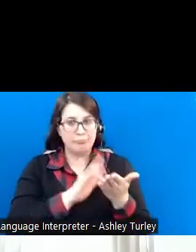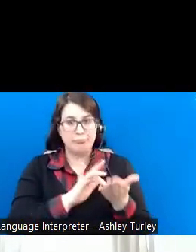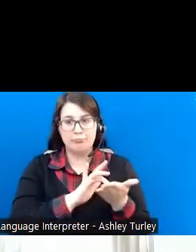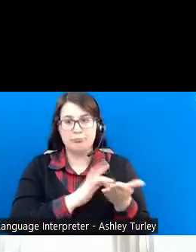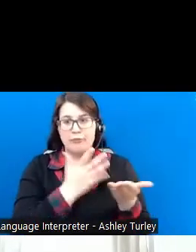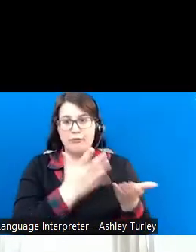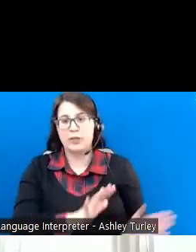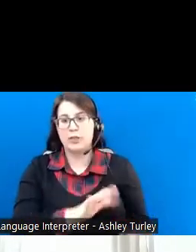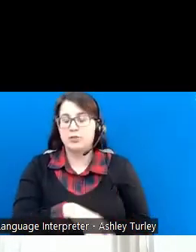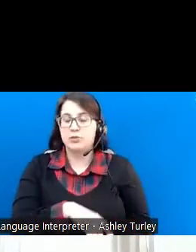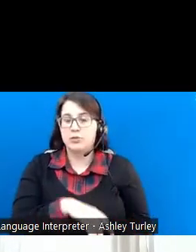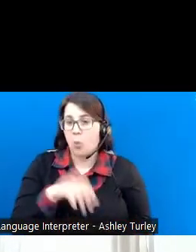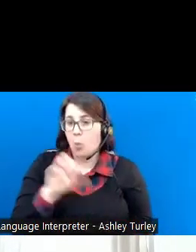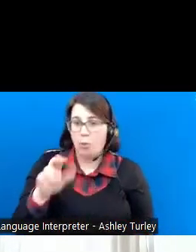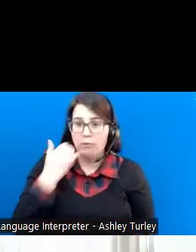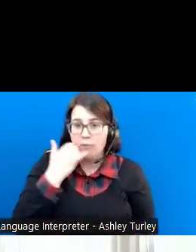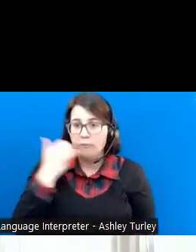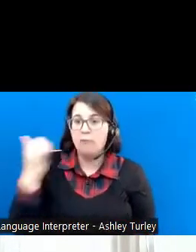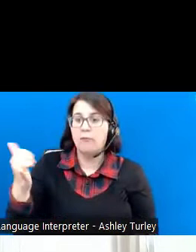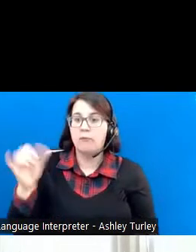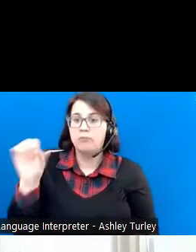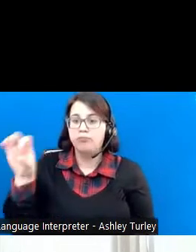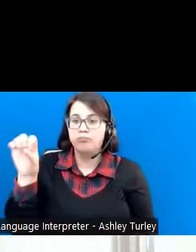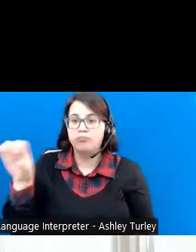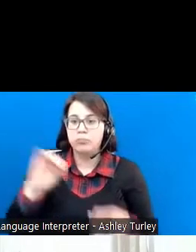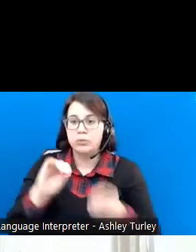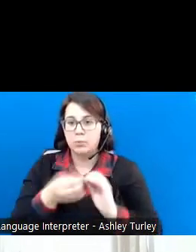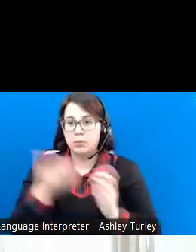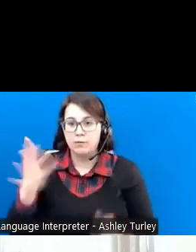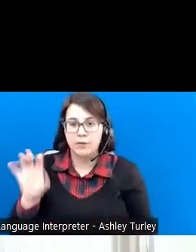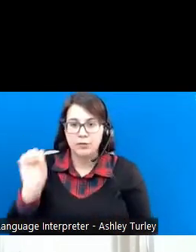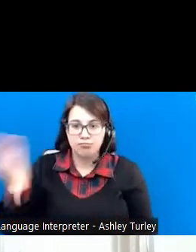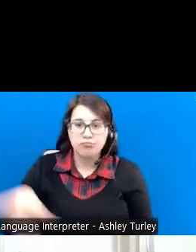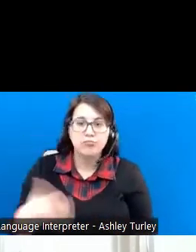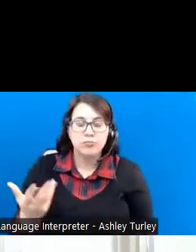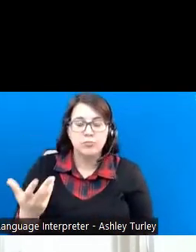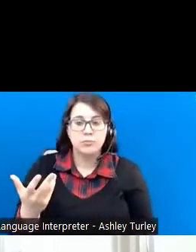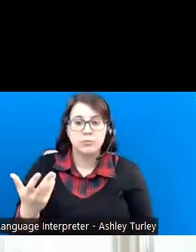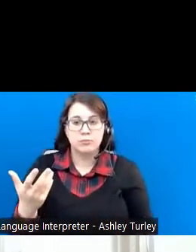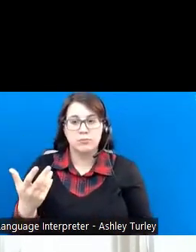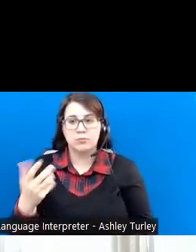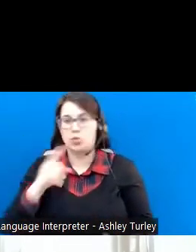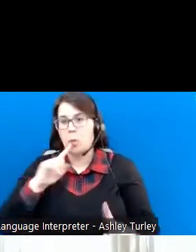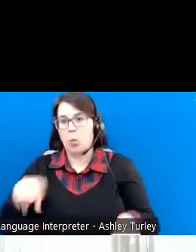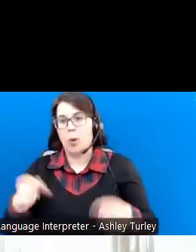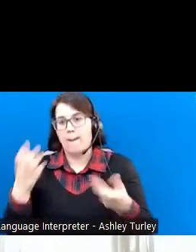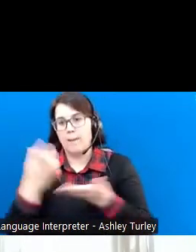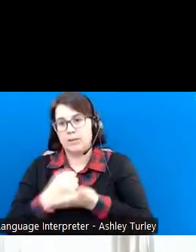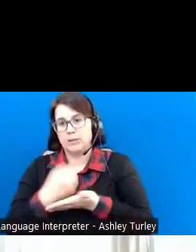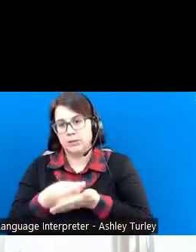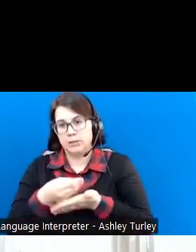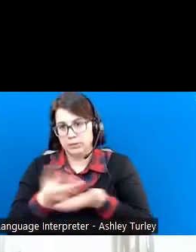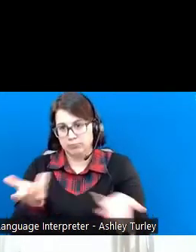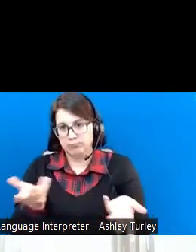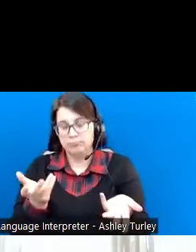call in the telephone reporting line. And you can report your wages that way. And you'll get a